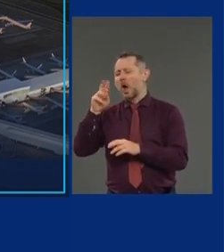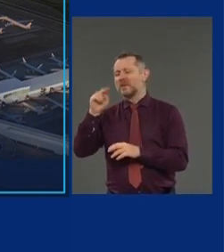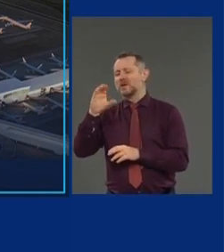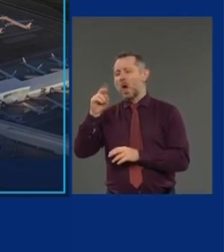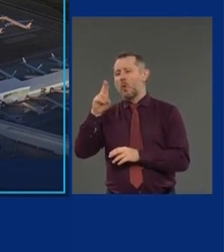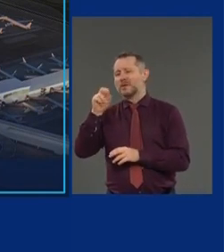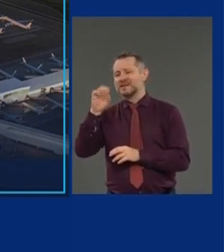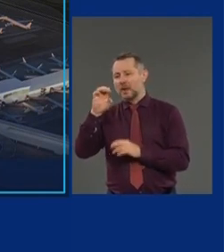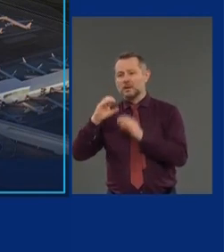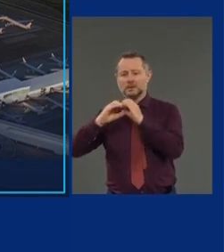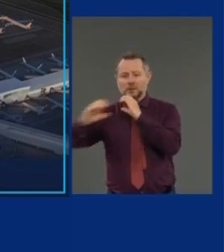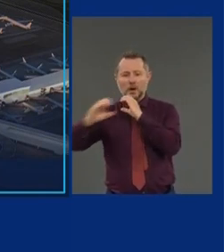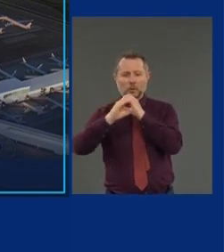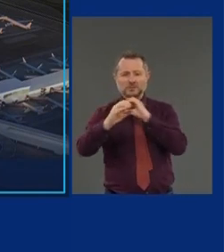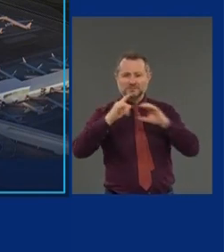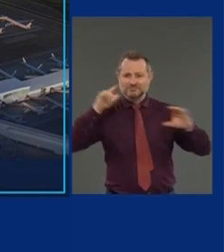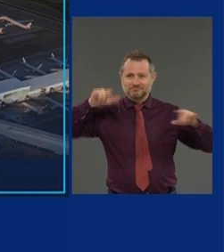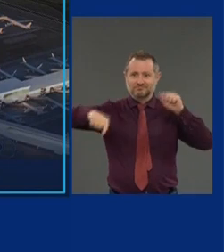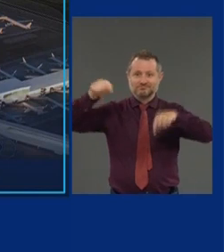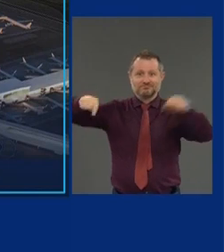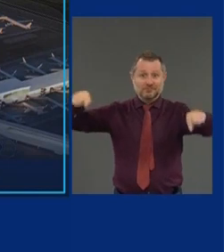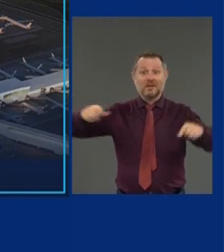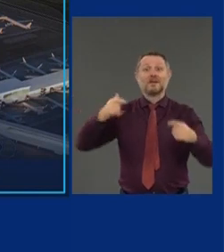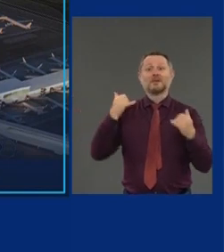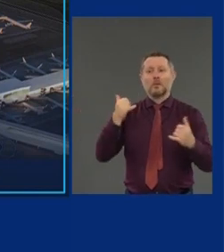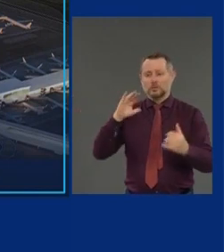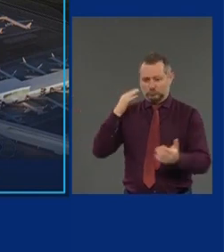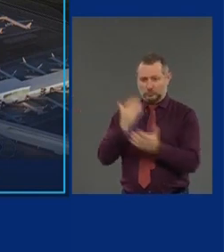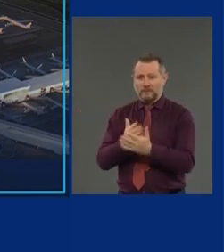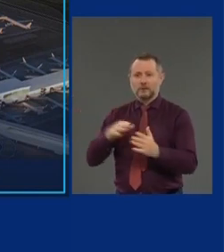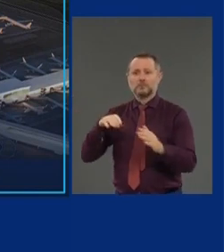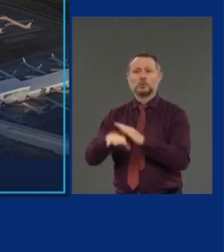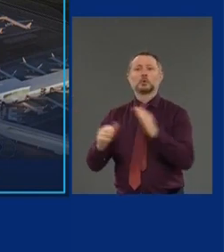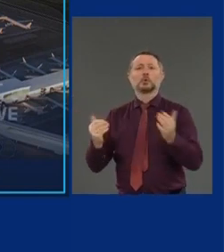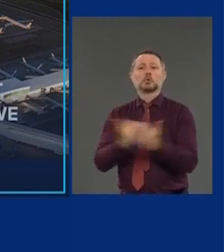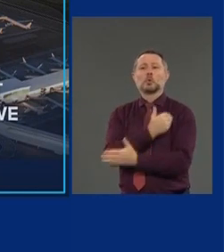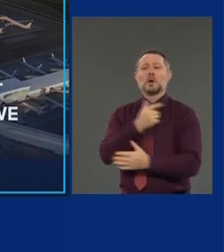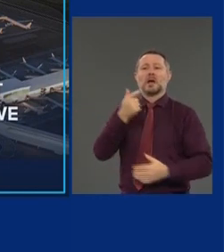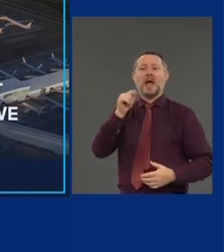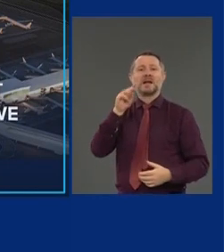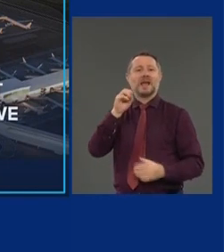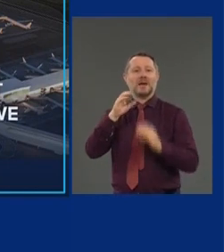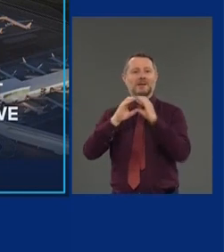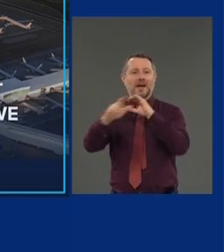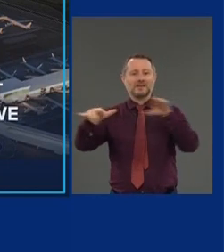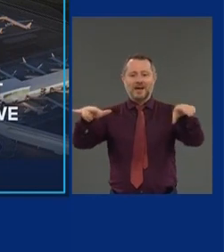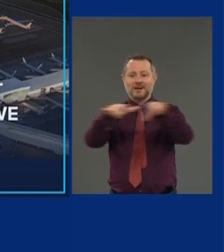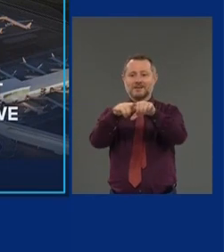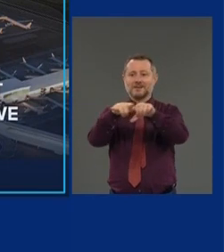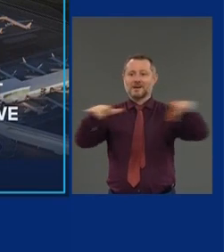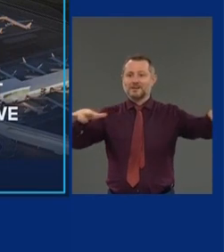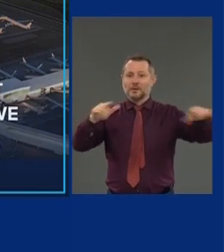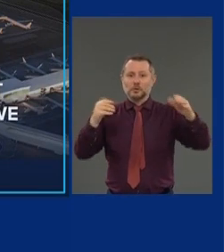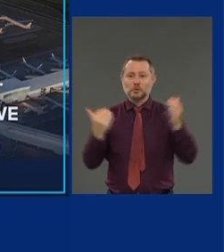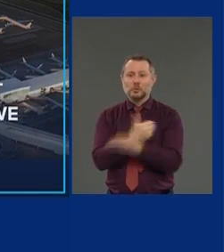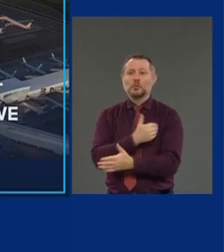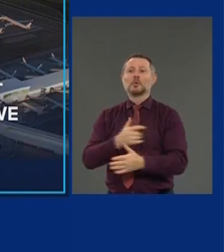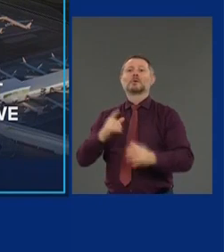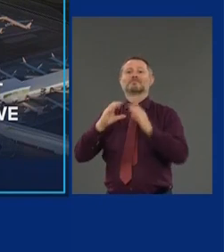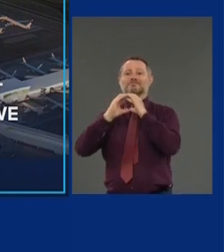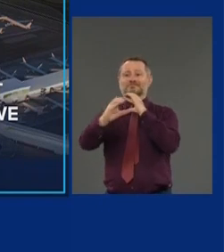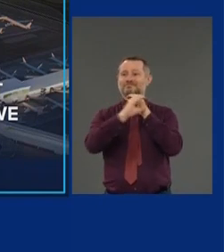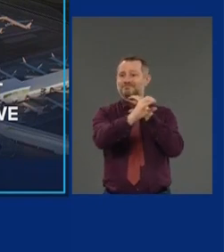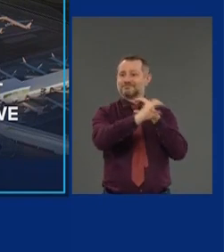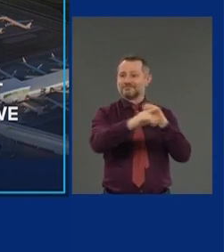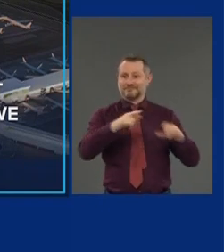right now, today, come into a new gate and a new concourse. Today, we celebrate the opening of this new arrivals and departures